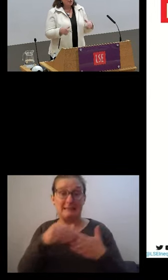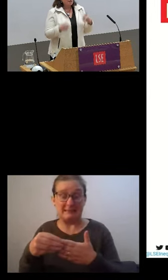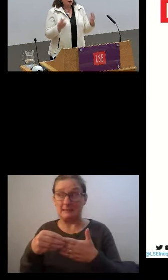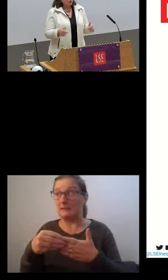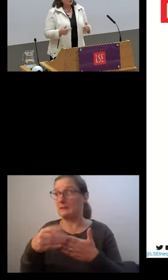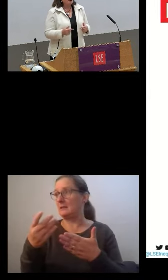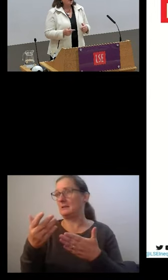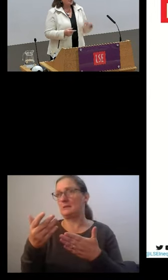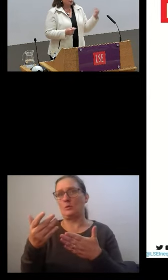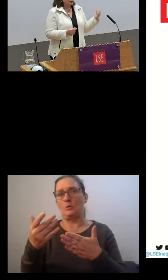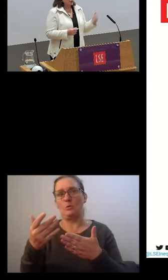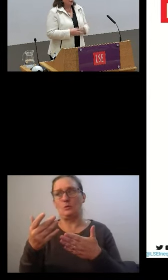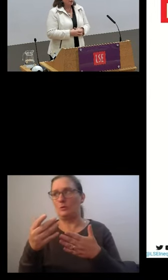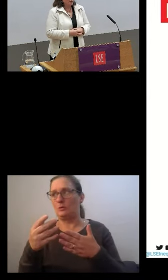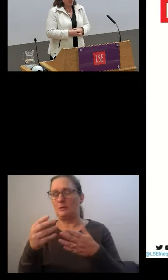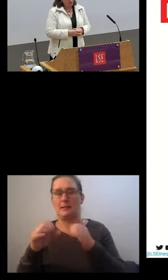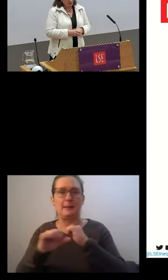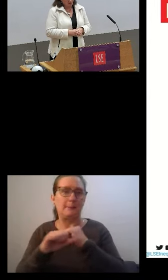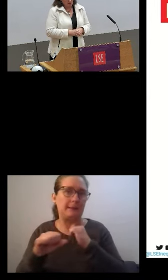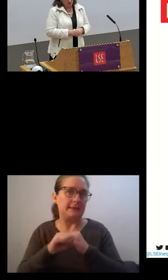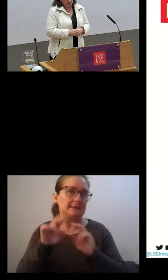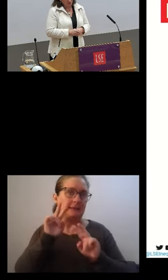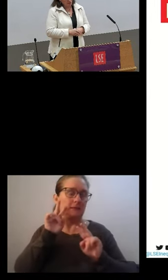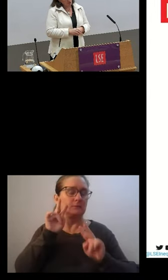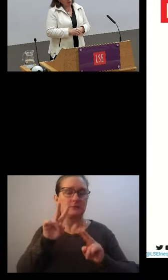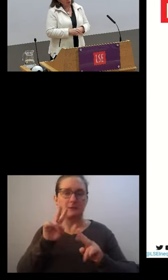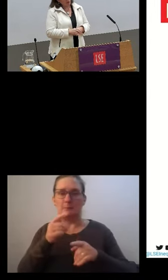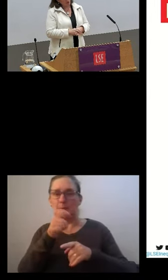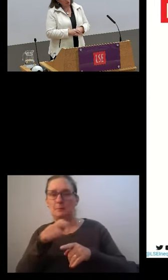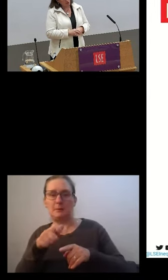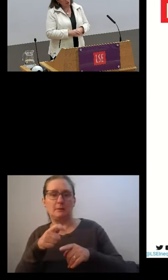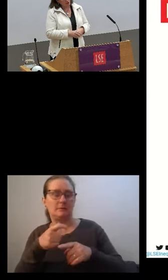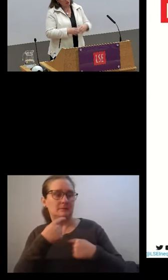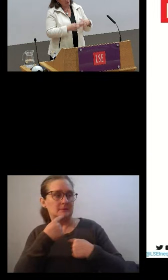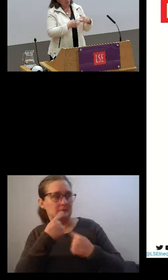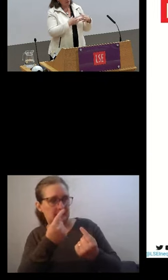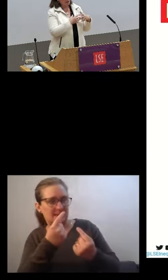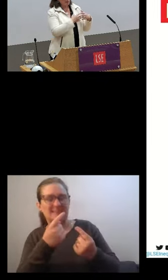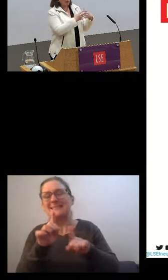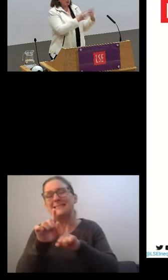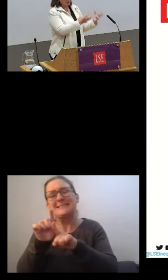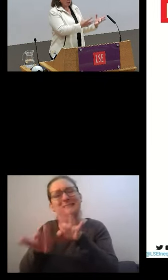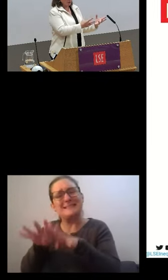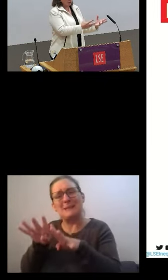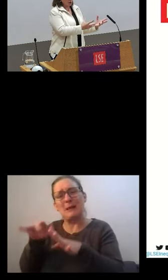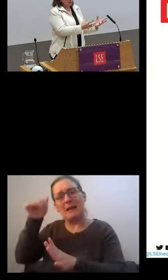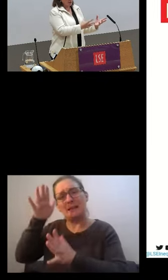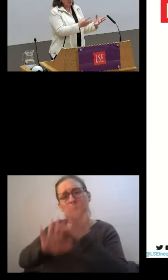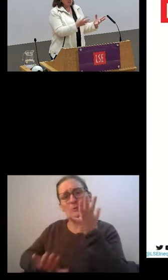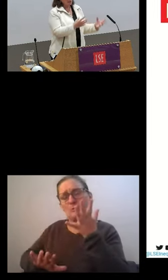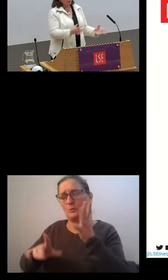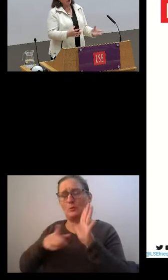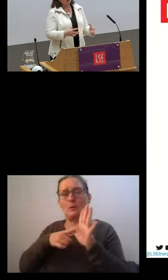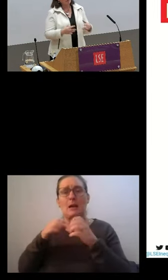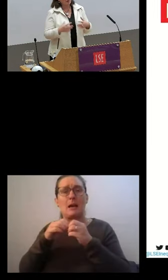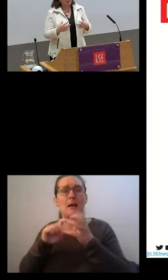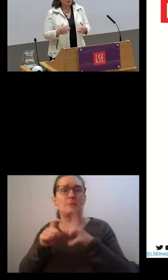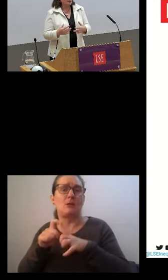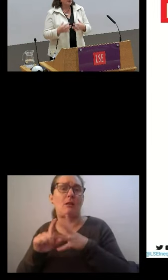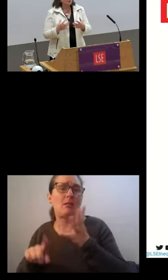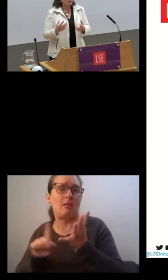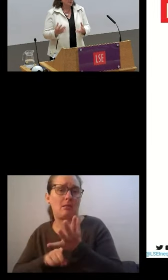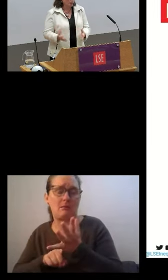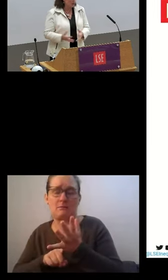similar issues arise that we saw in the interview that we showed with Abdul. So they're complaining about wages on the one hand, but they're also